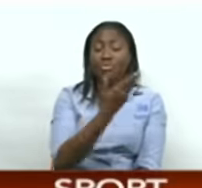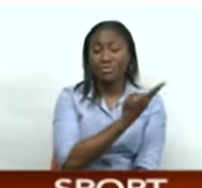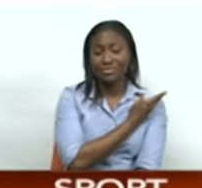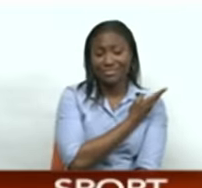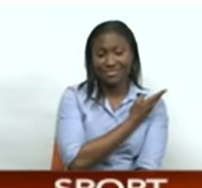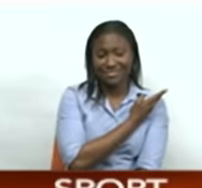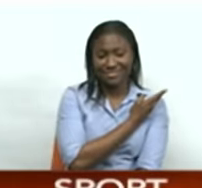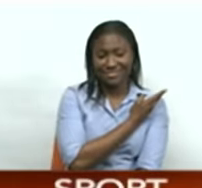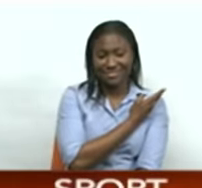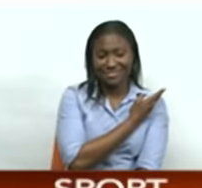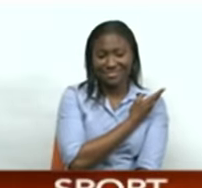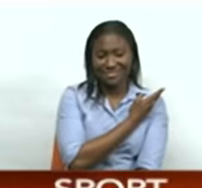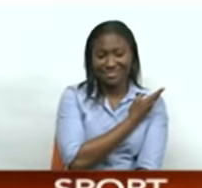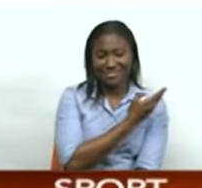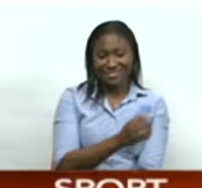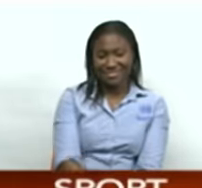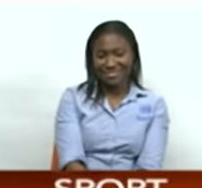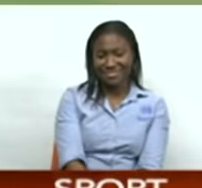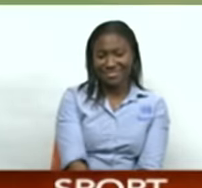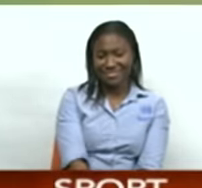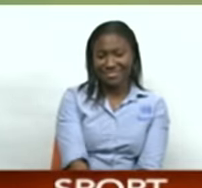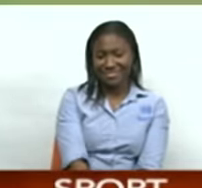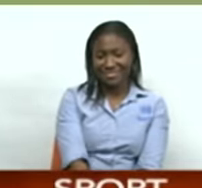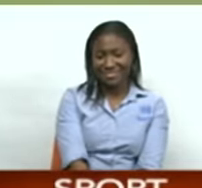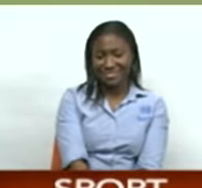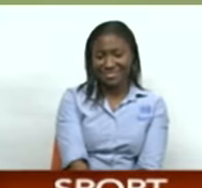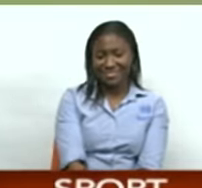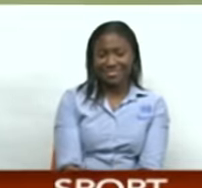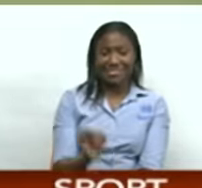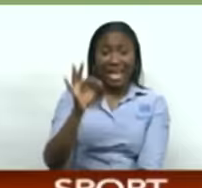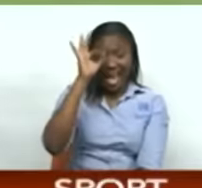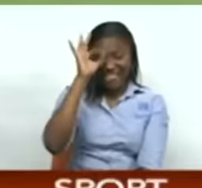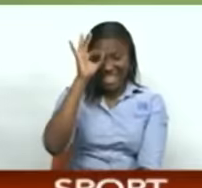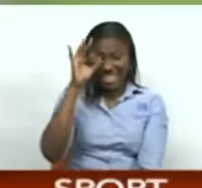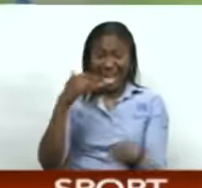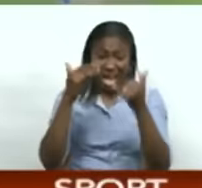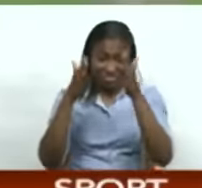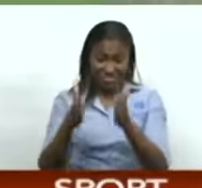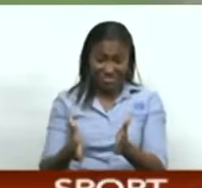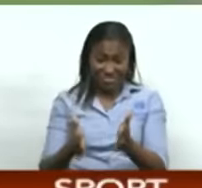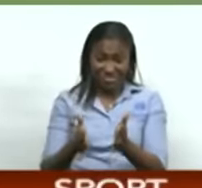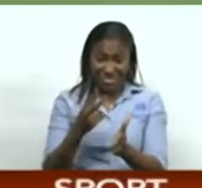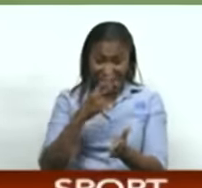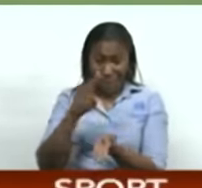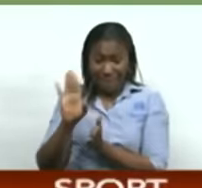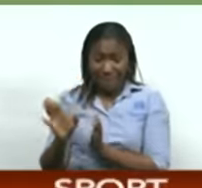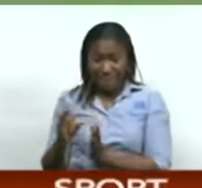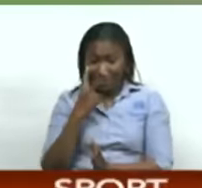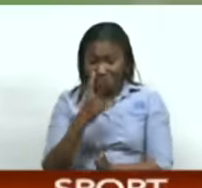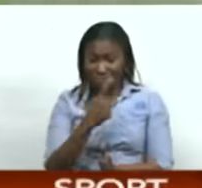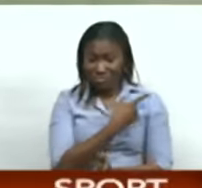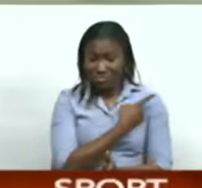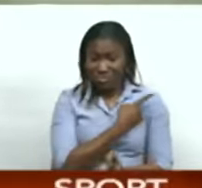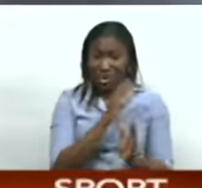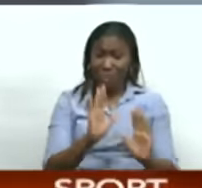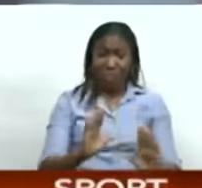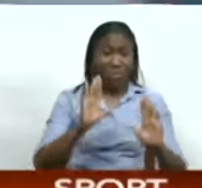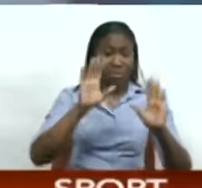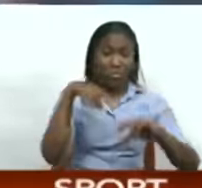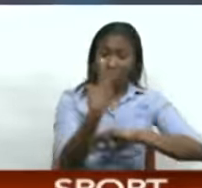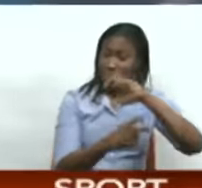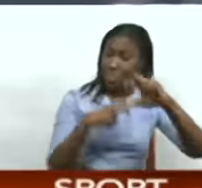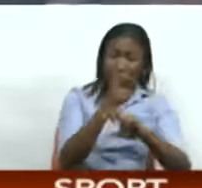by SupplyGen. Boost you up. Afghanistan's Rashid Khan handed out a lessening spin against the Proteus in India today.